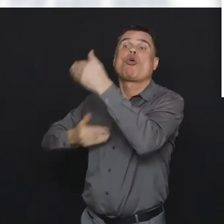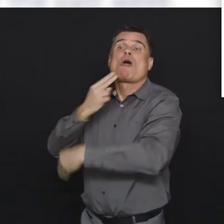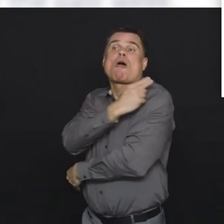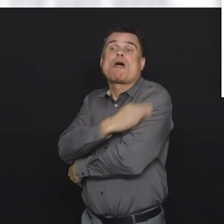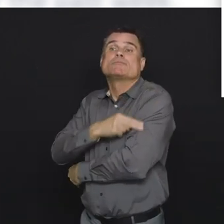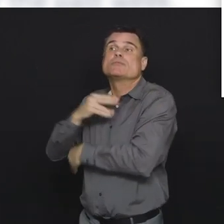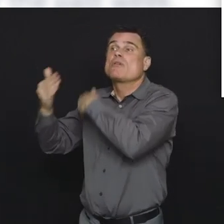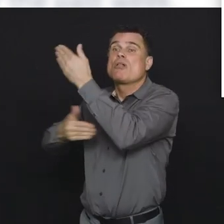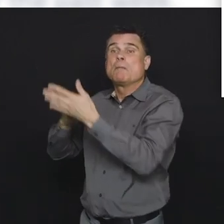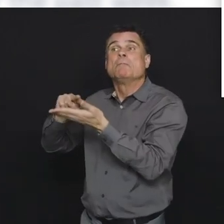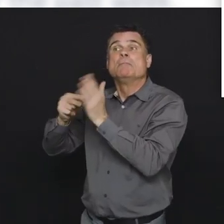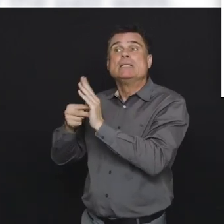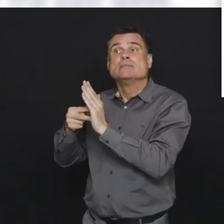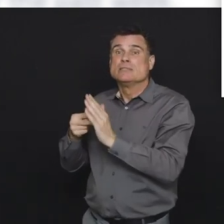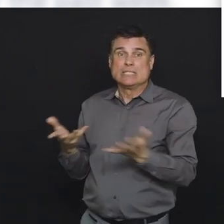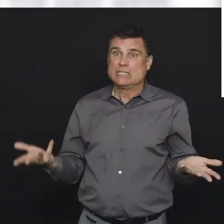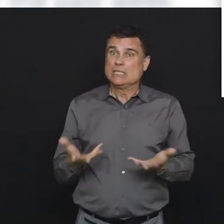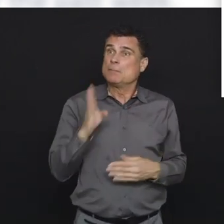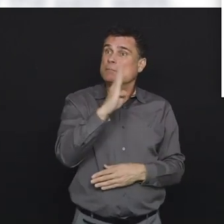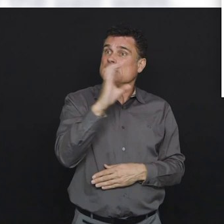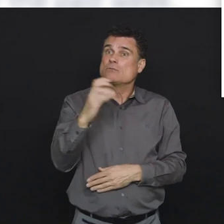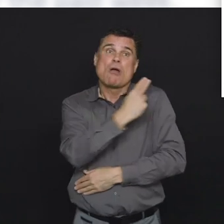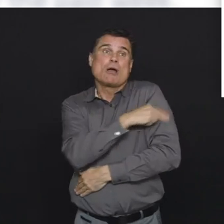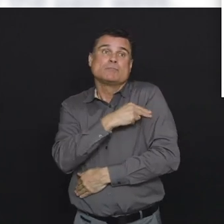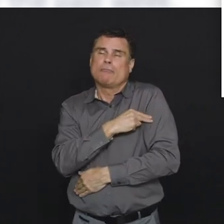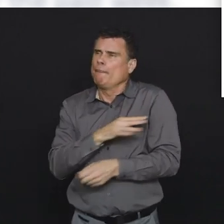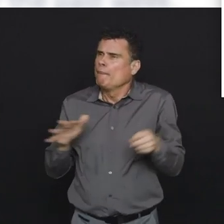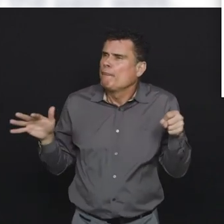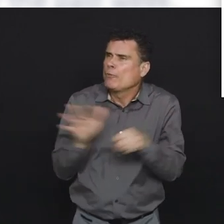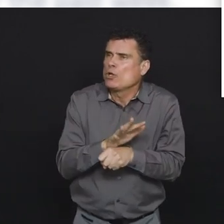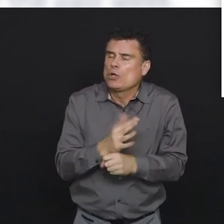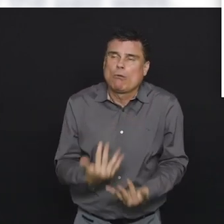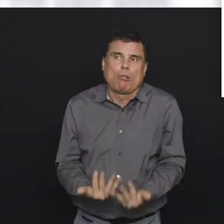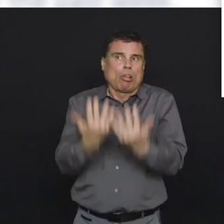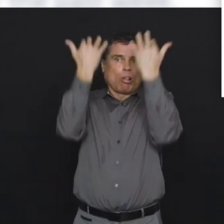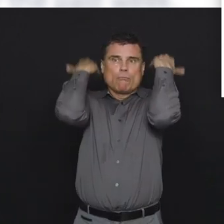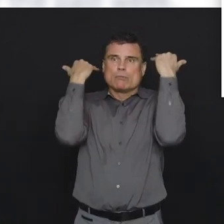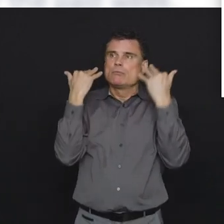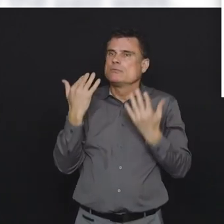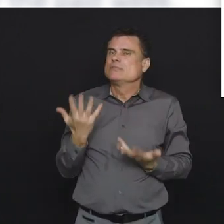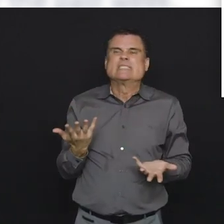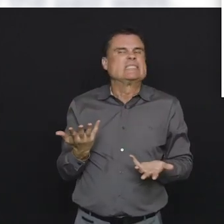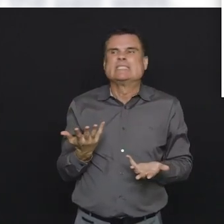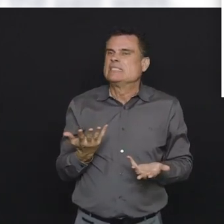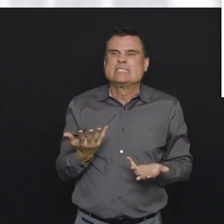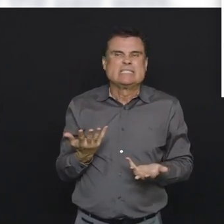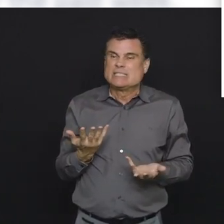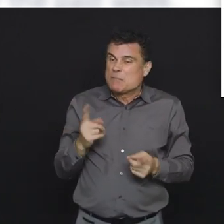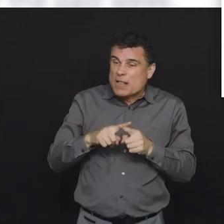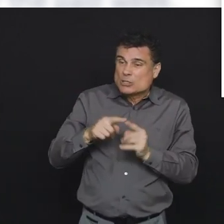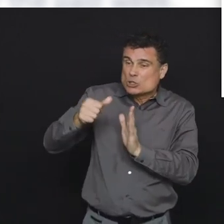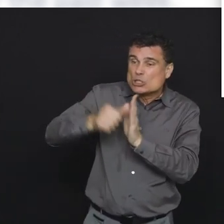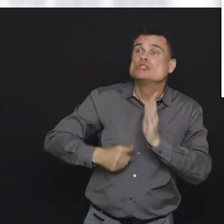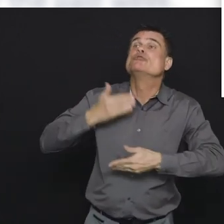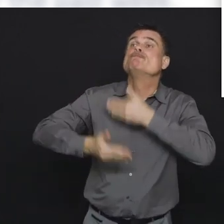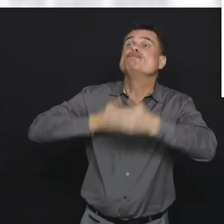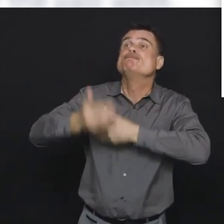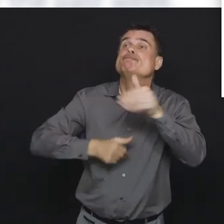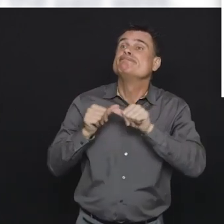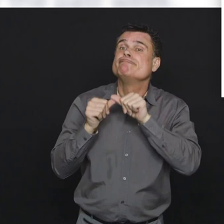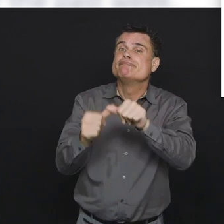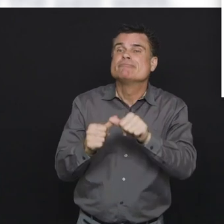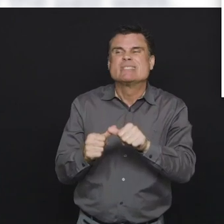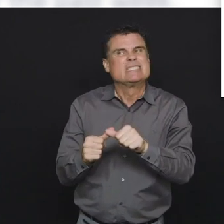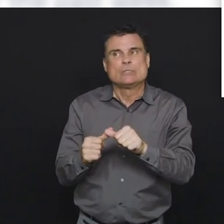hospitalized trajectory, BC would use all sites and bed capacity offsite from hospitals for less acute and surgical